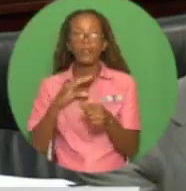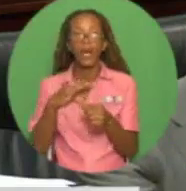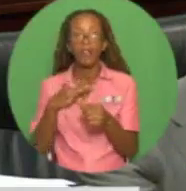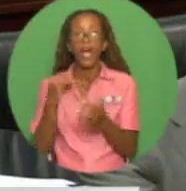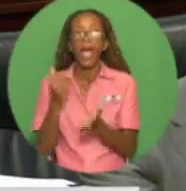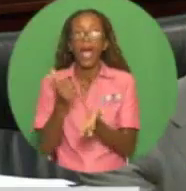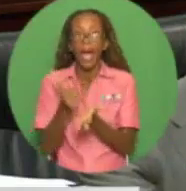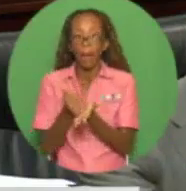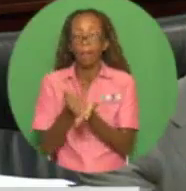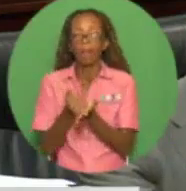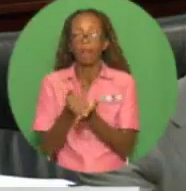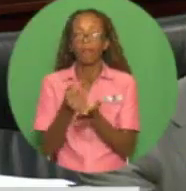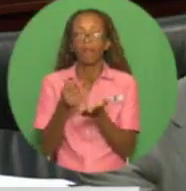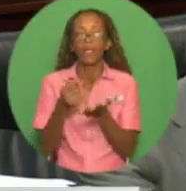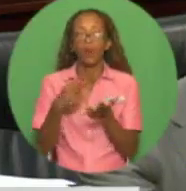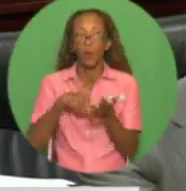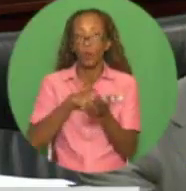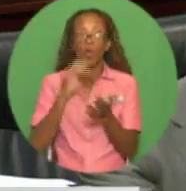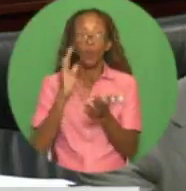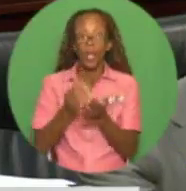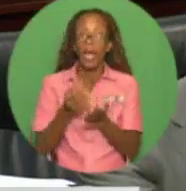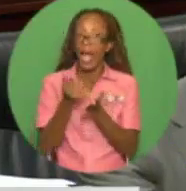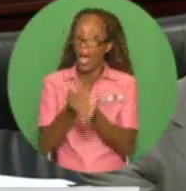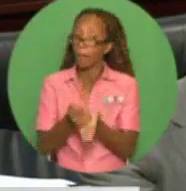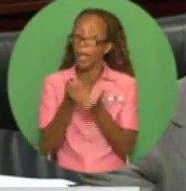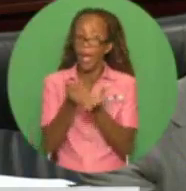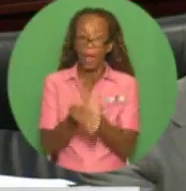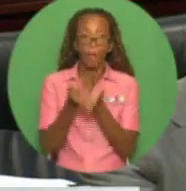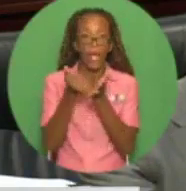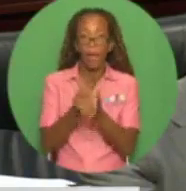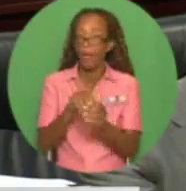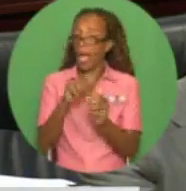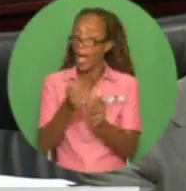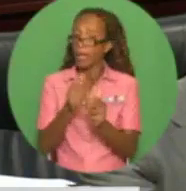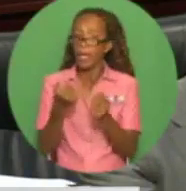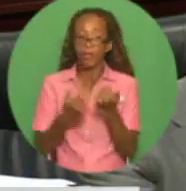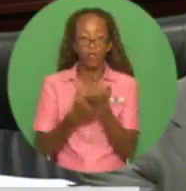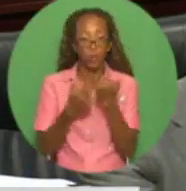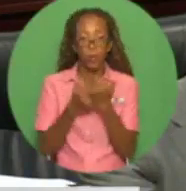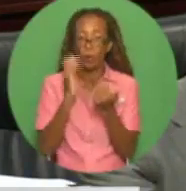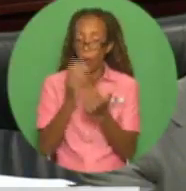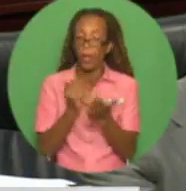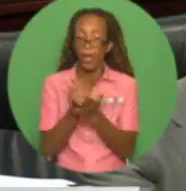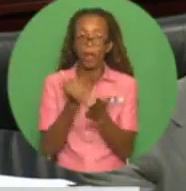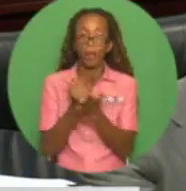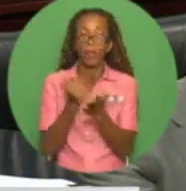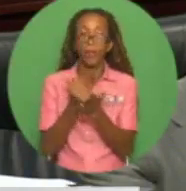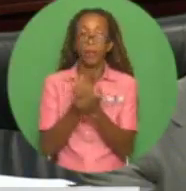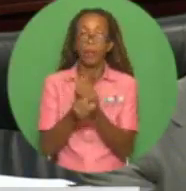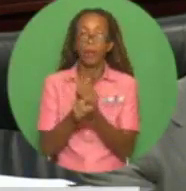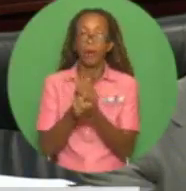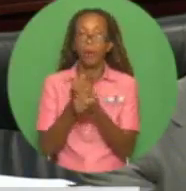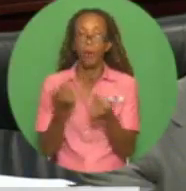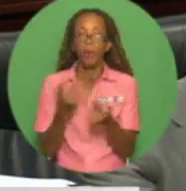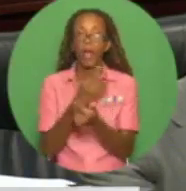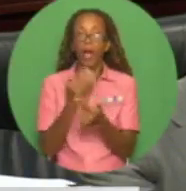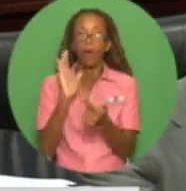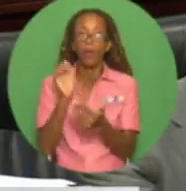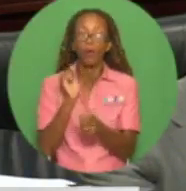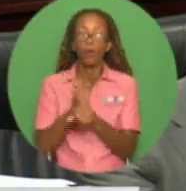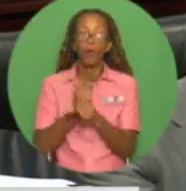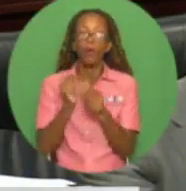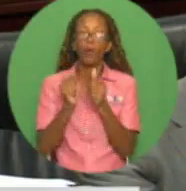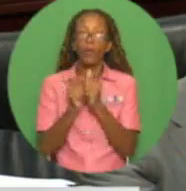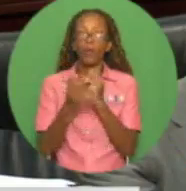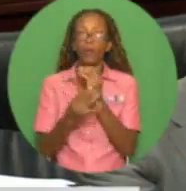circumstances. We will provide all available support at our disposal, and we will work with the company to ensure